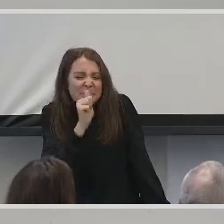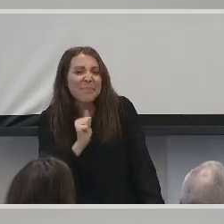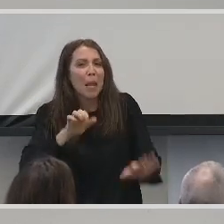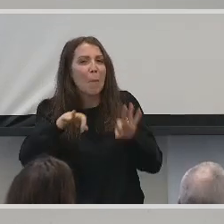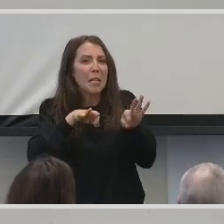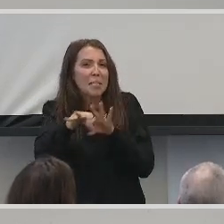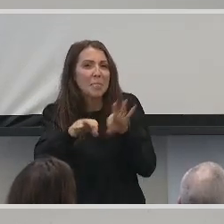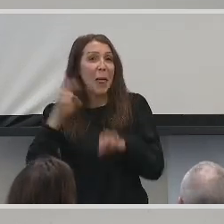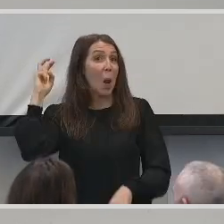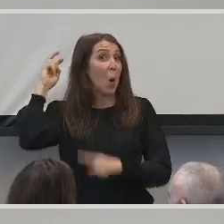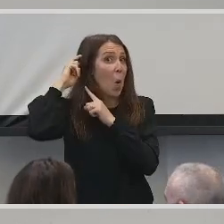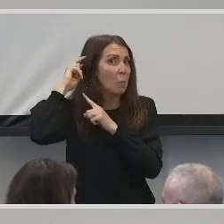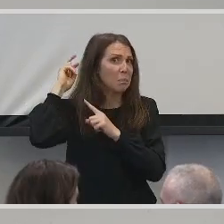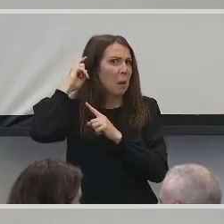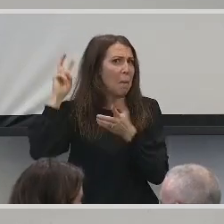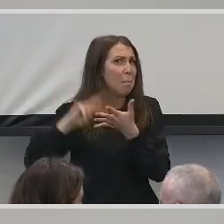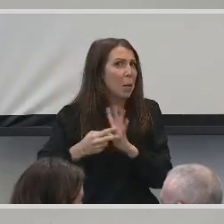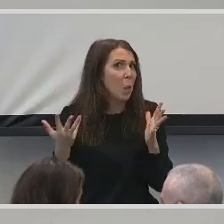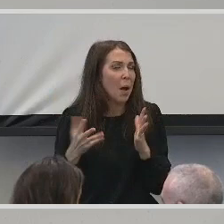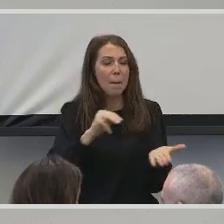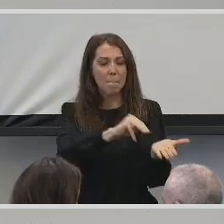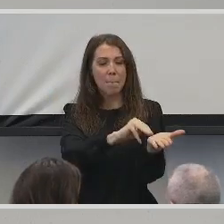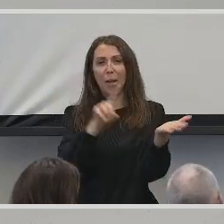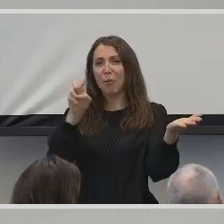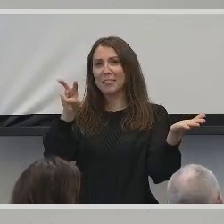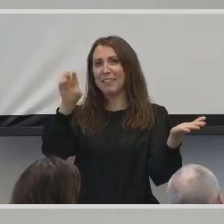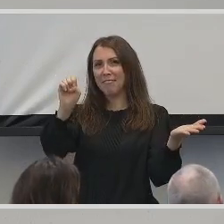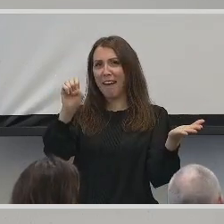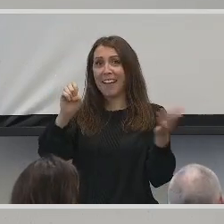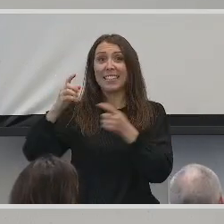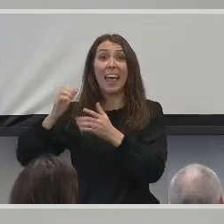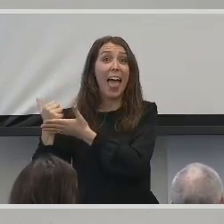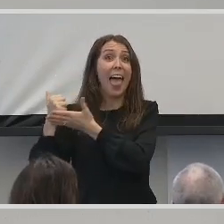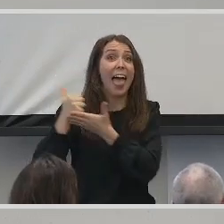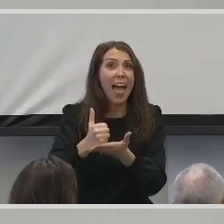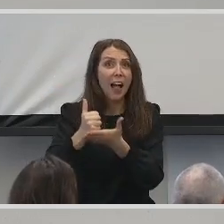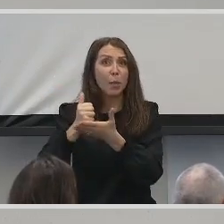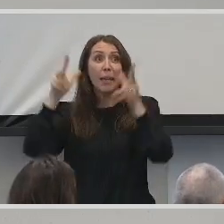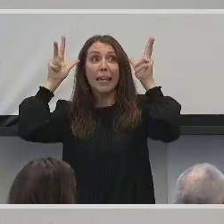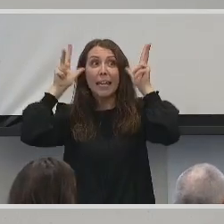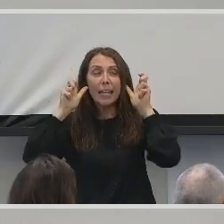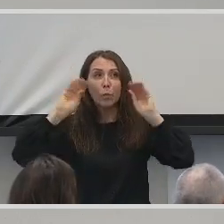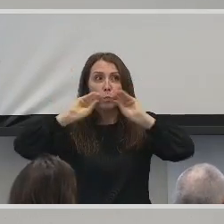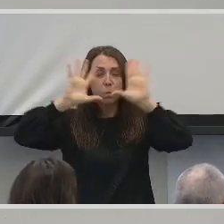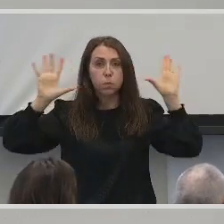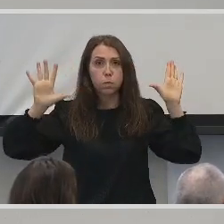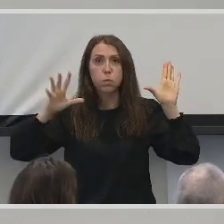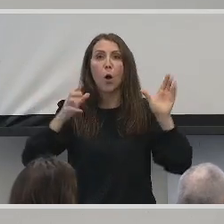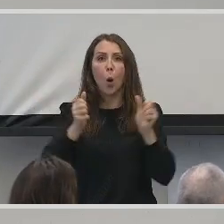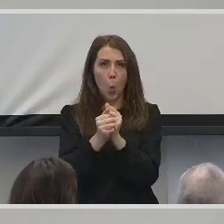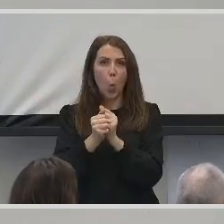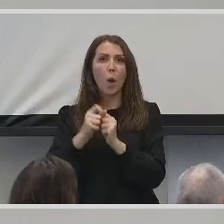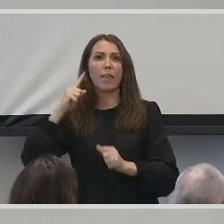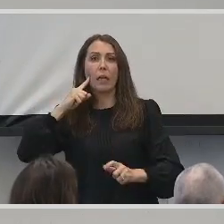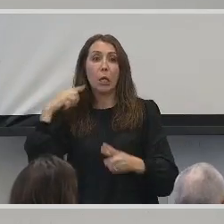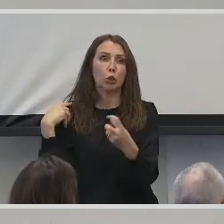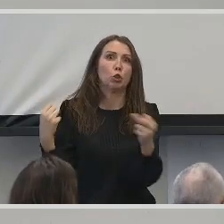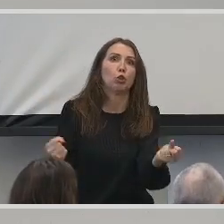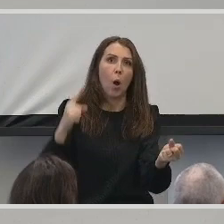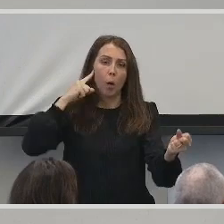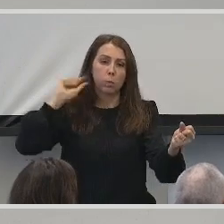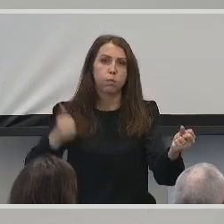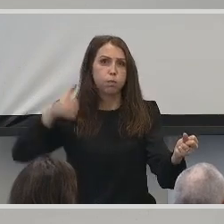implant is. A cochlear implant is a medical device that restores hearing for individuals with severe to profound hearing loss by